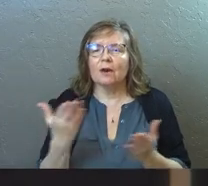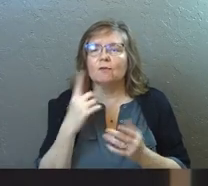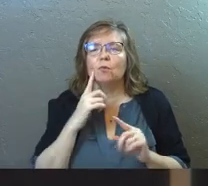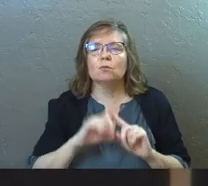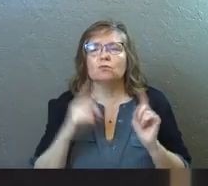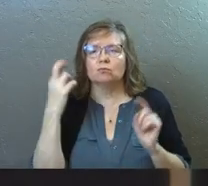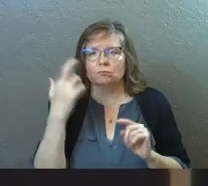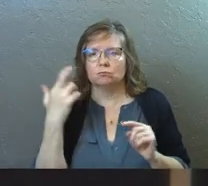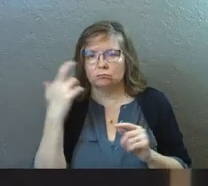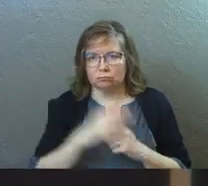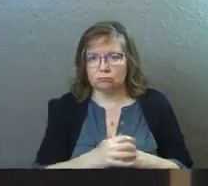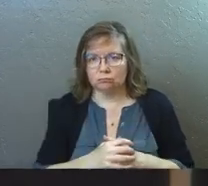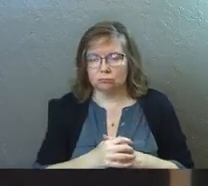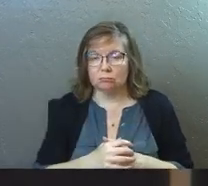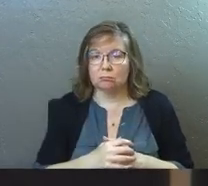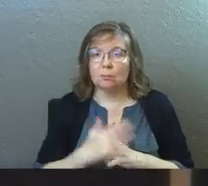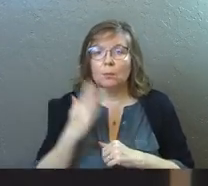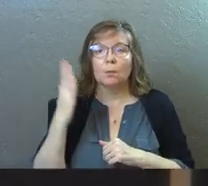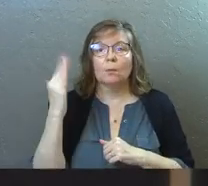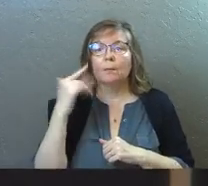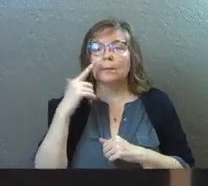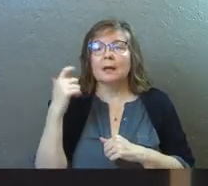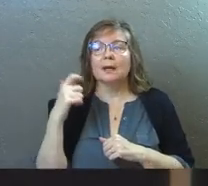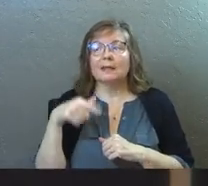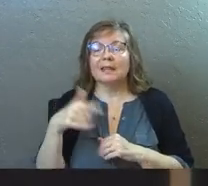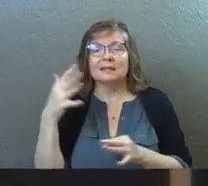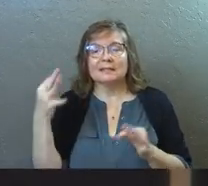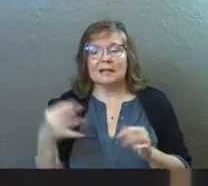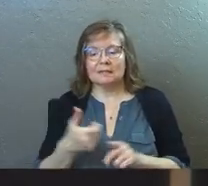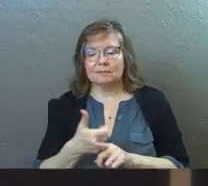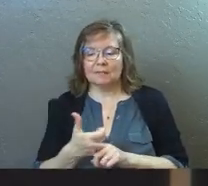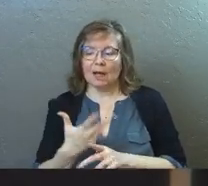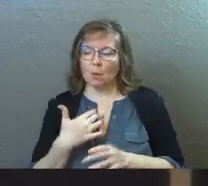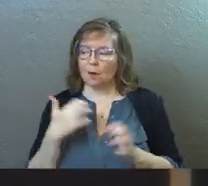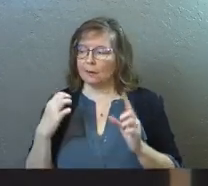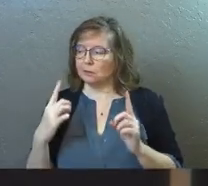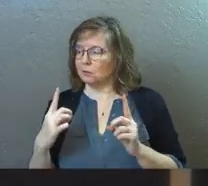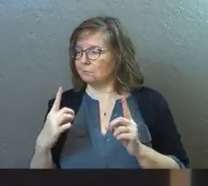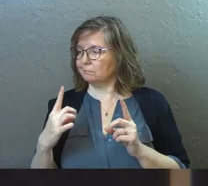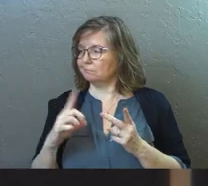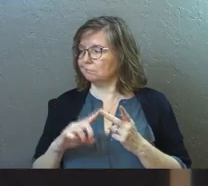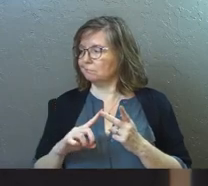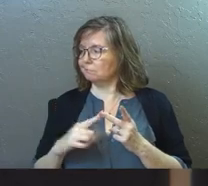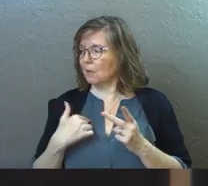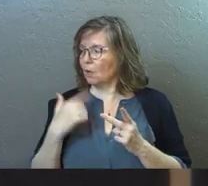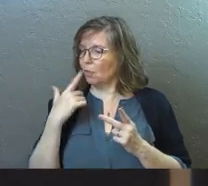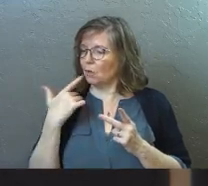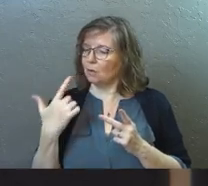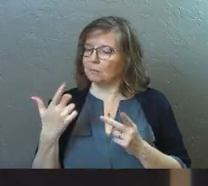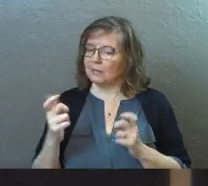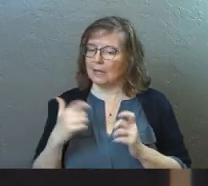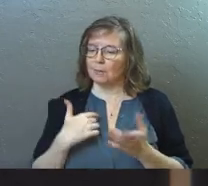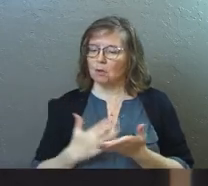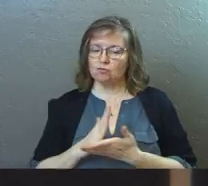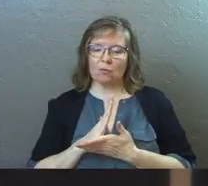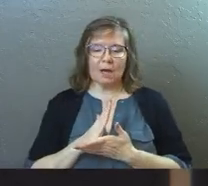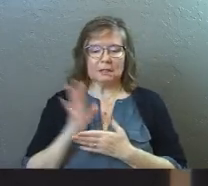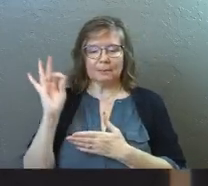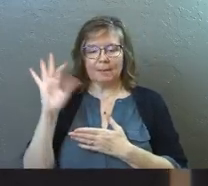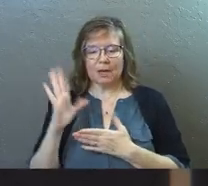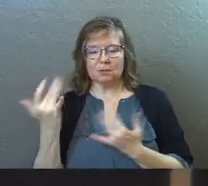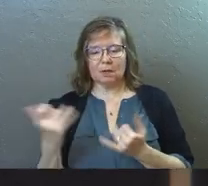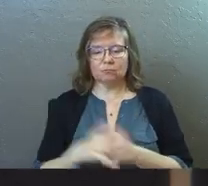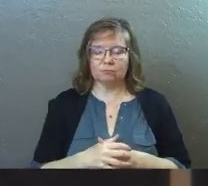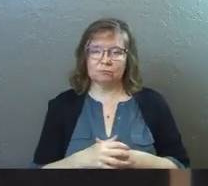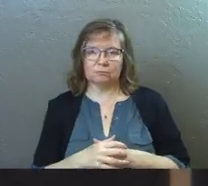reason. They came because they decided to get an education and they thought the education gave them a right to be a